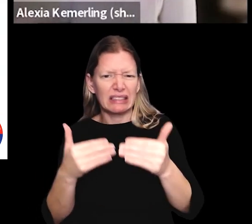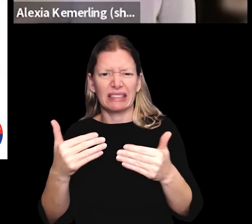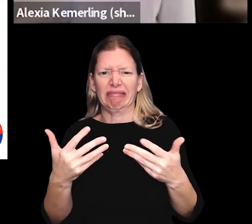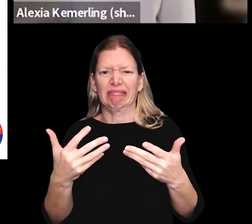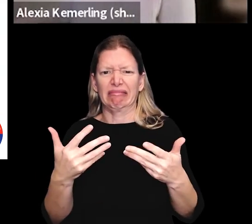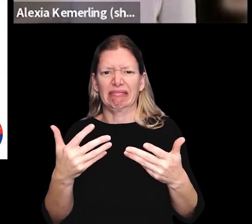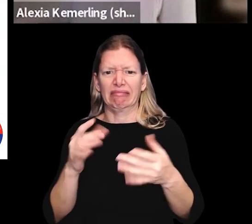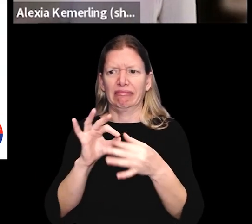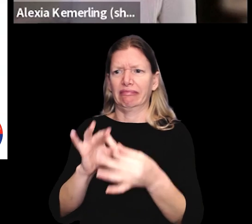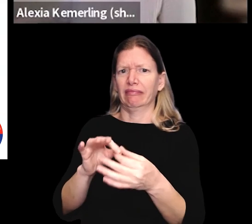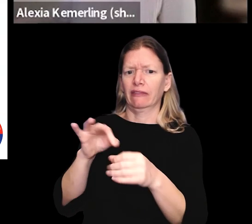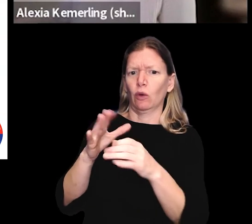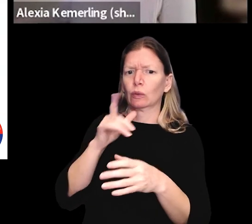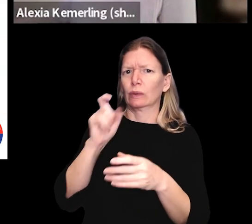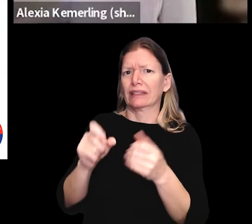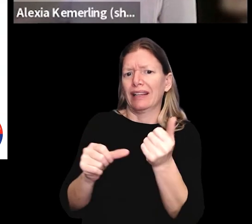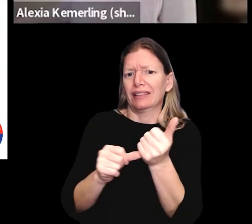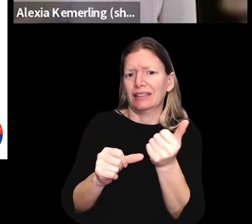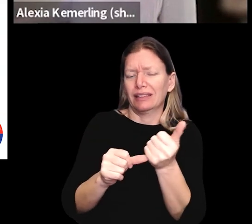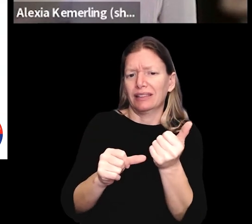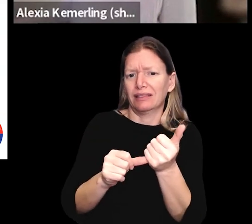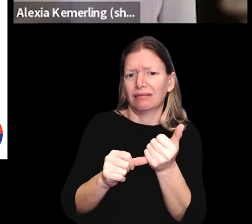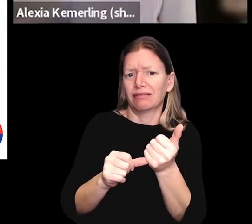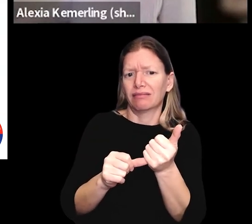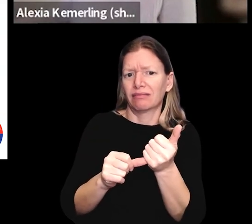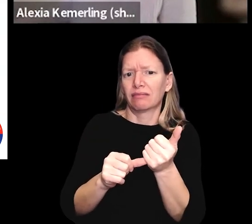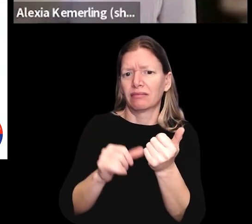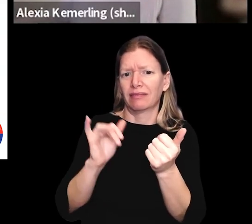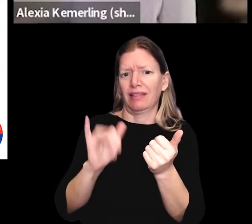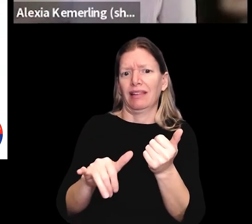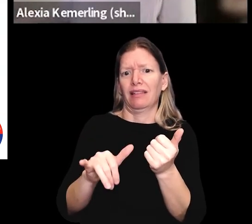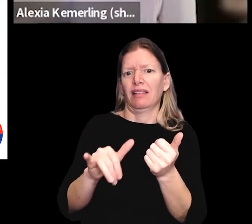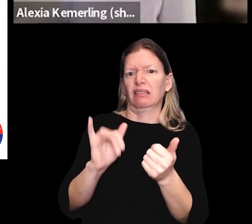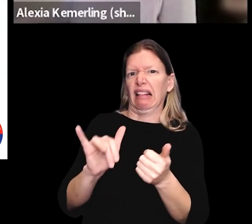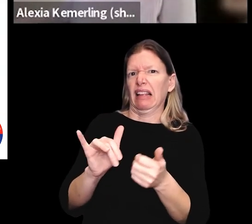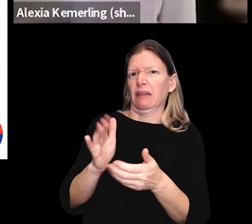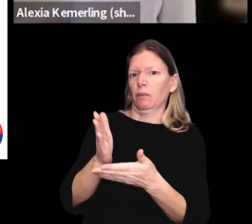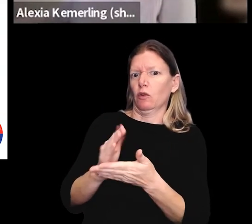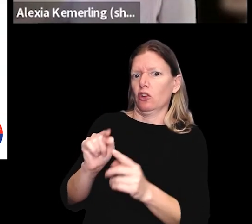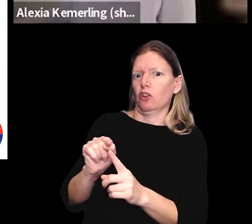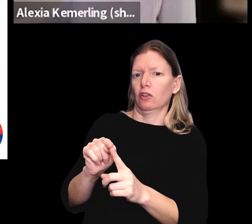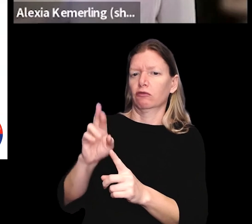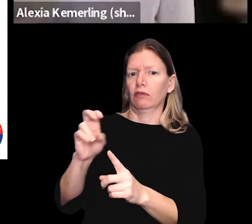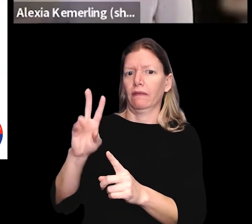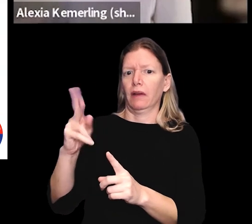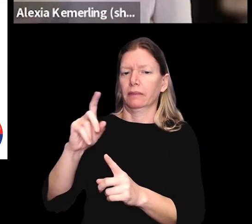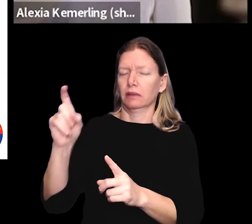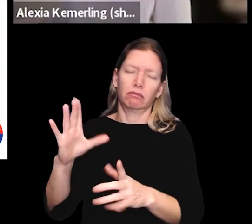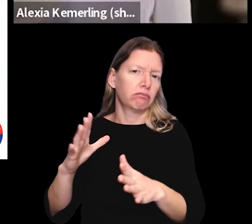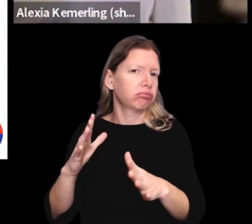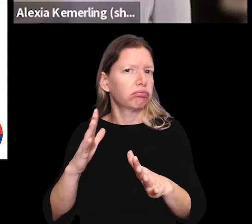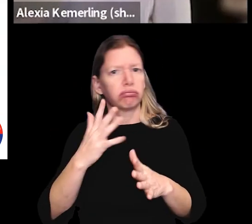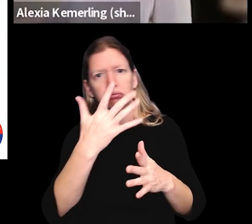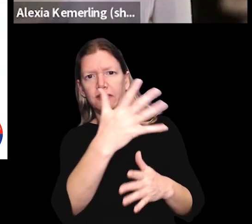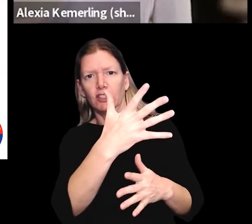and processes around voters who need assistance, which is the piece that Rev Up